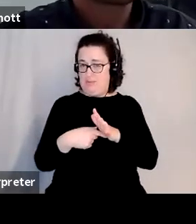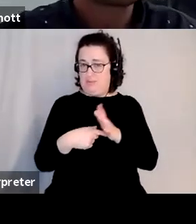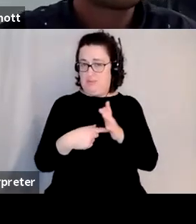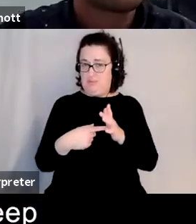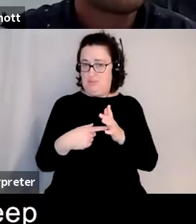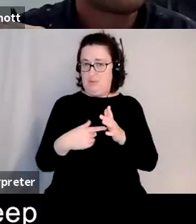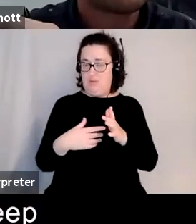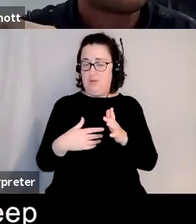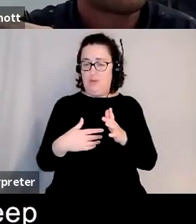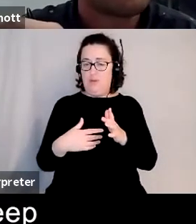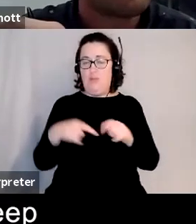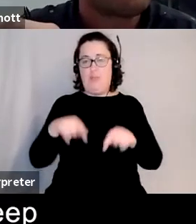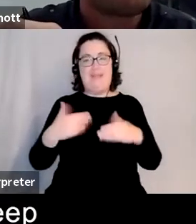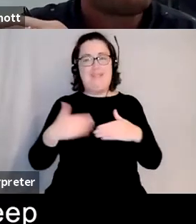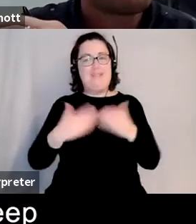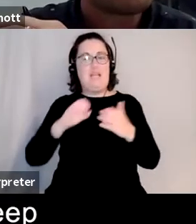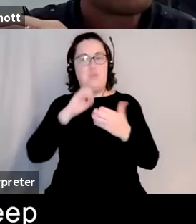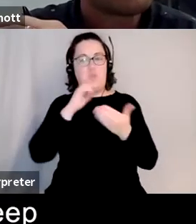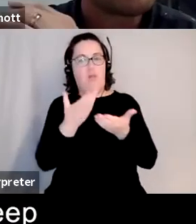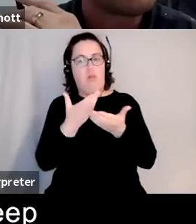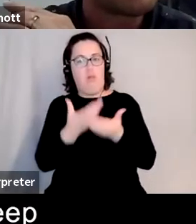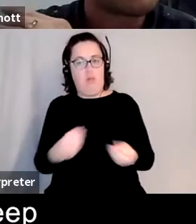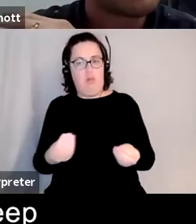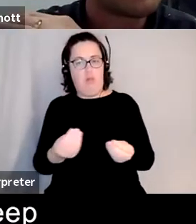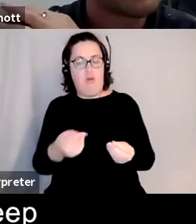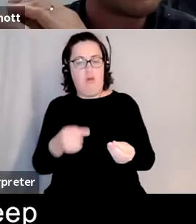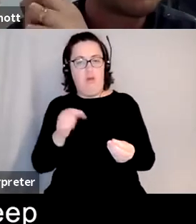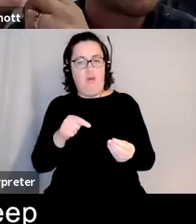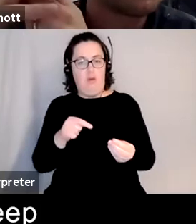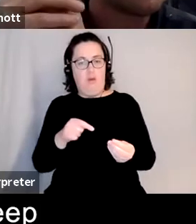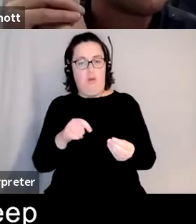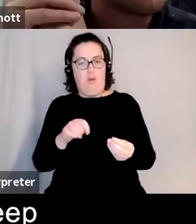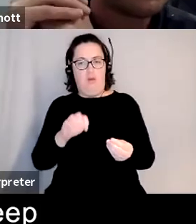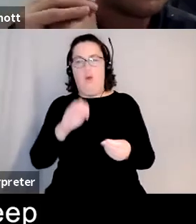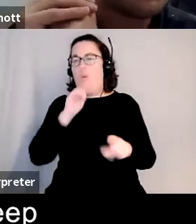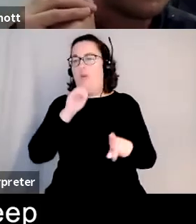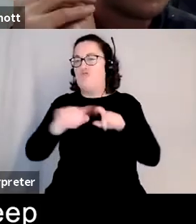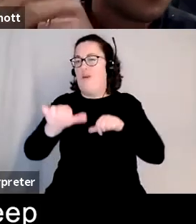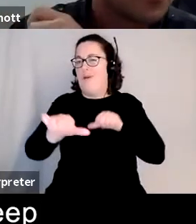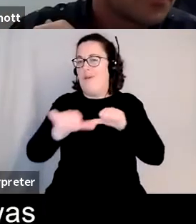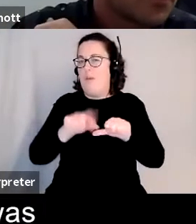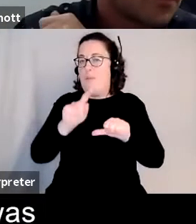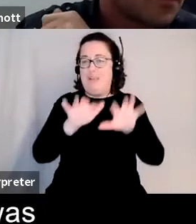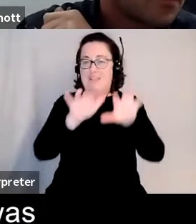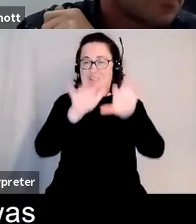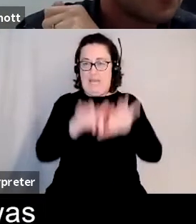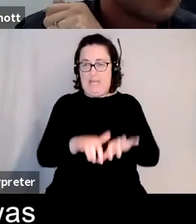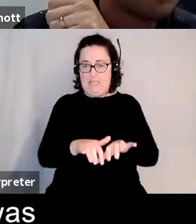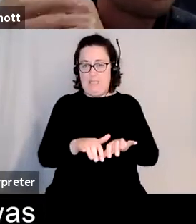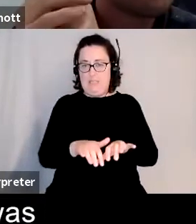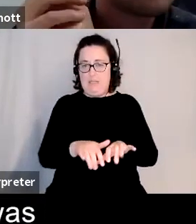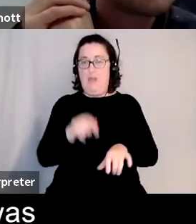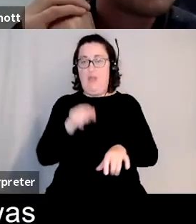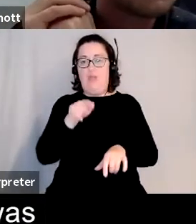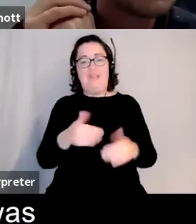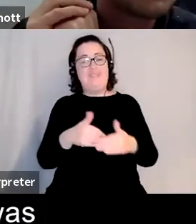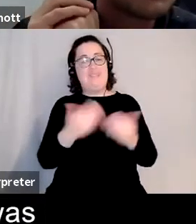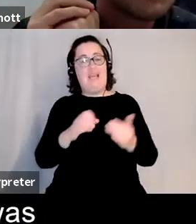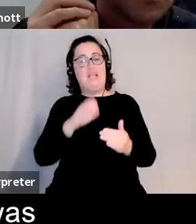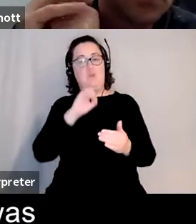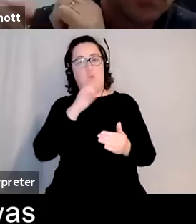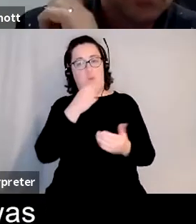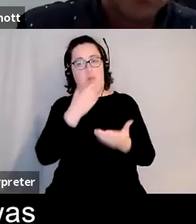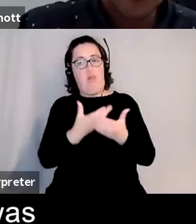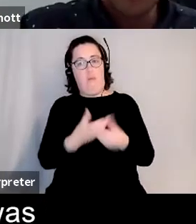um the original and i'll try and keep this very brief but that text please believe these days will pass was something i wrote in